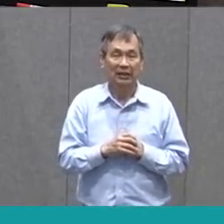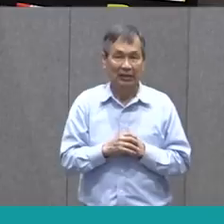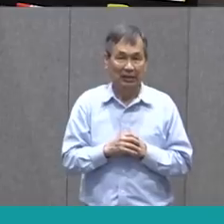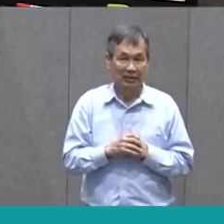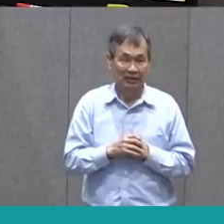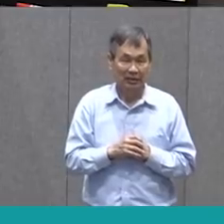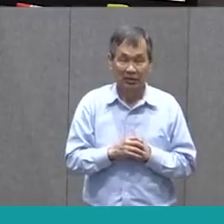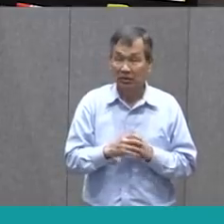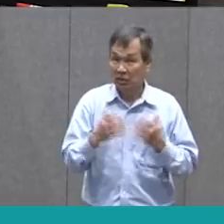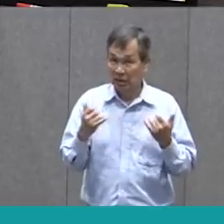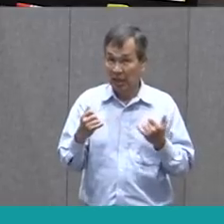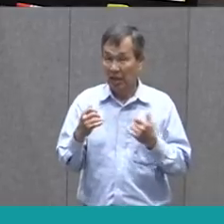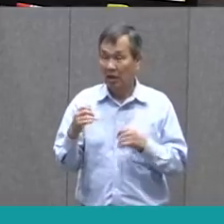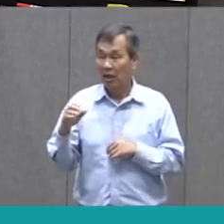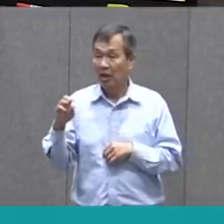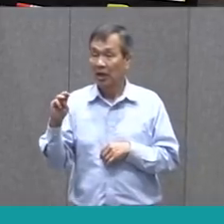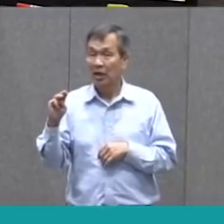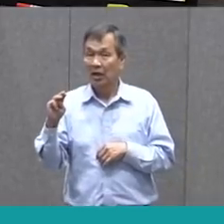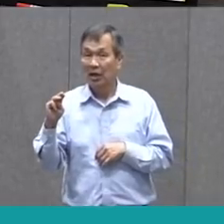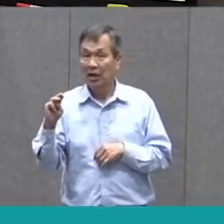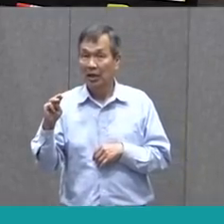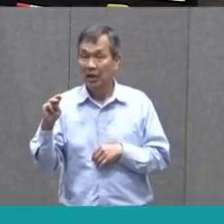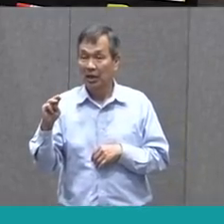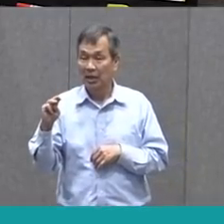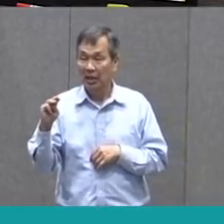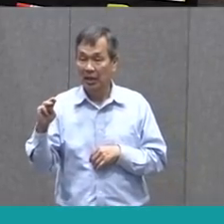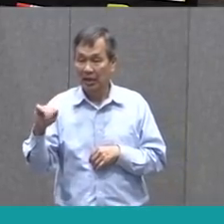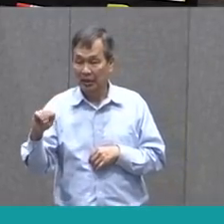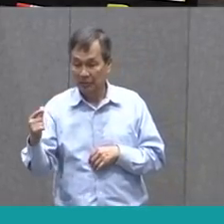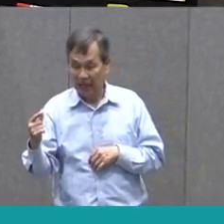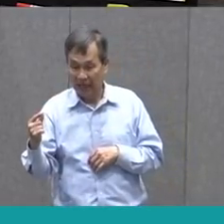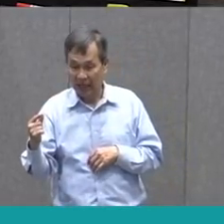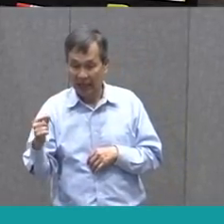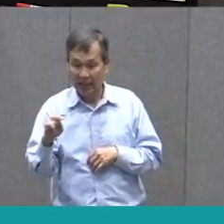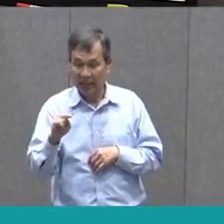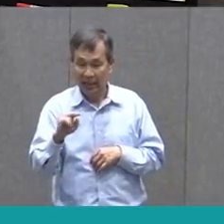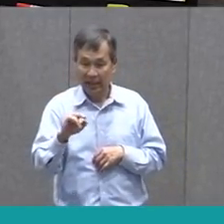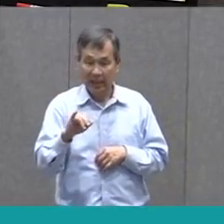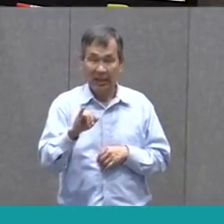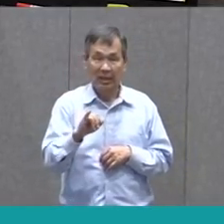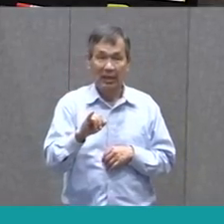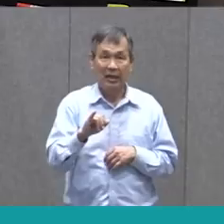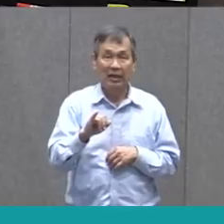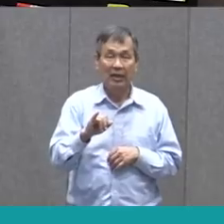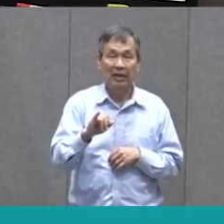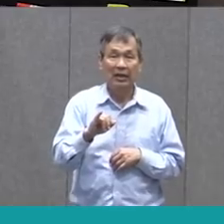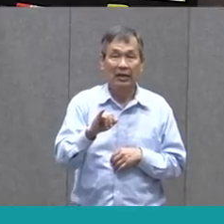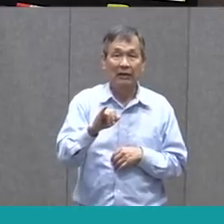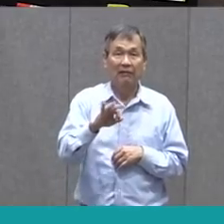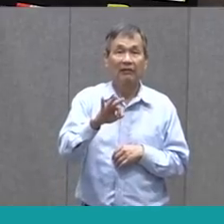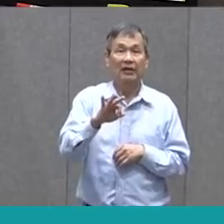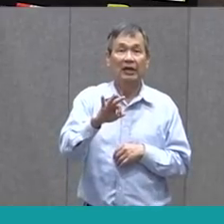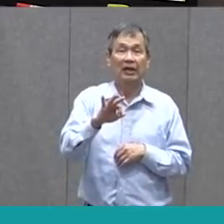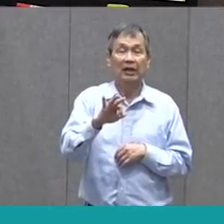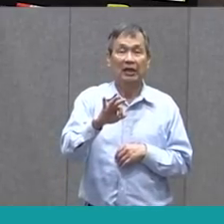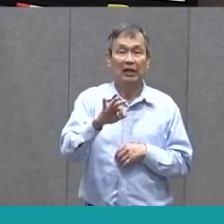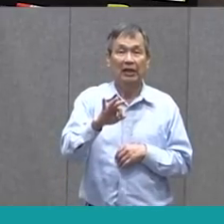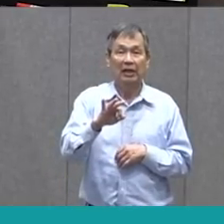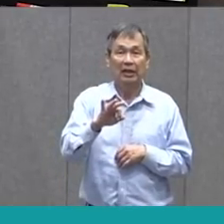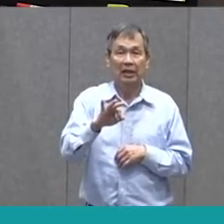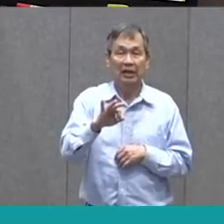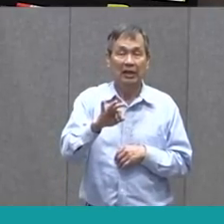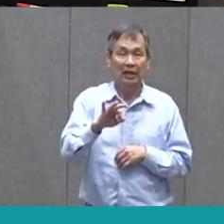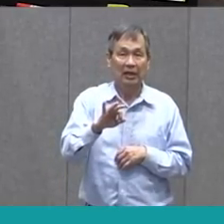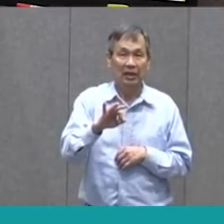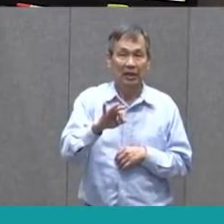And so I have mag, nif, and then I have the letter I. Do you remember what sound